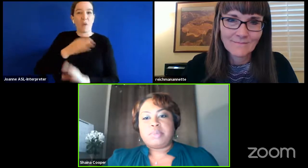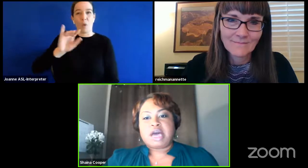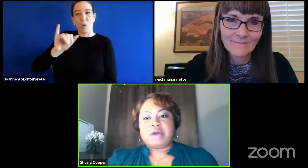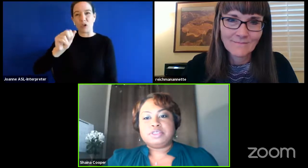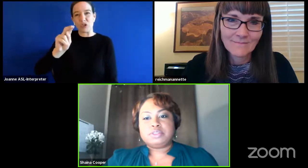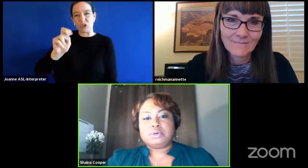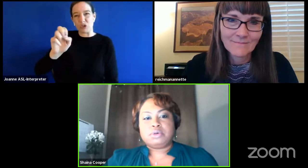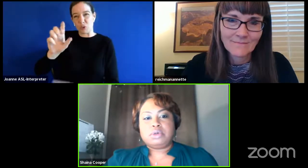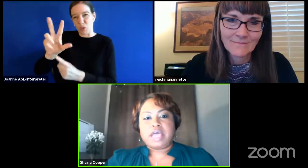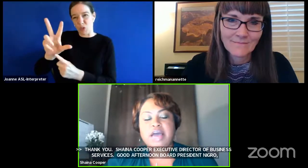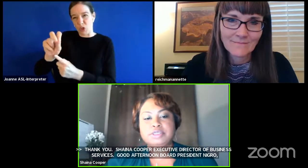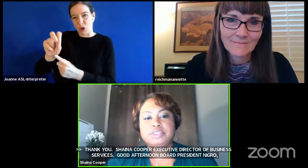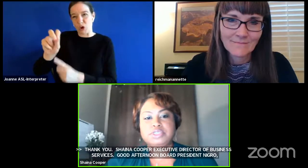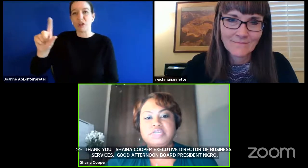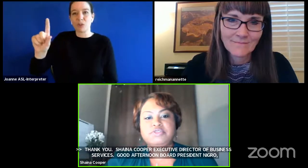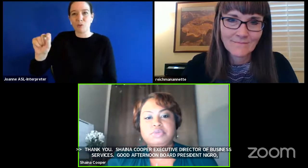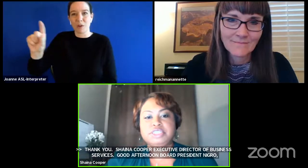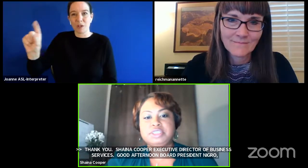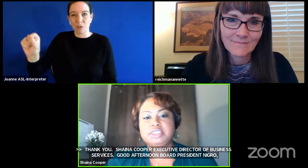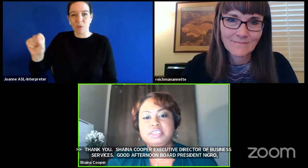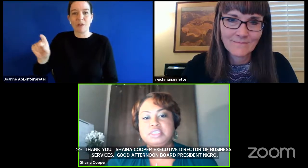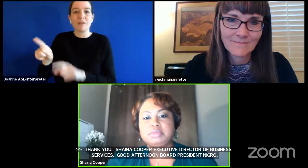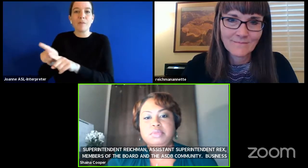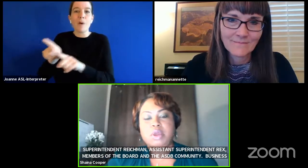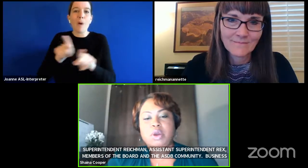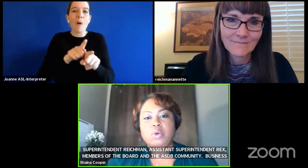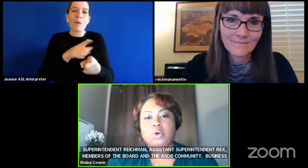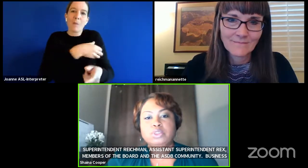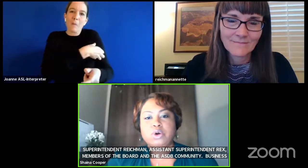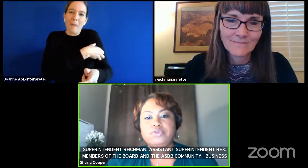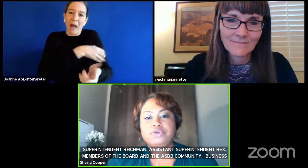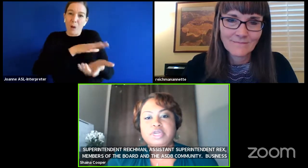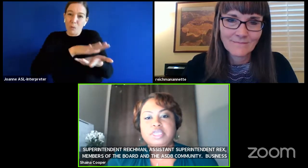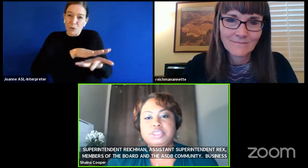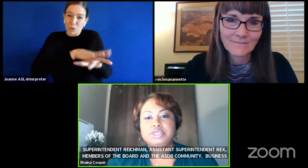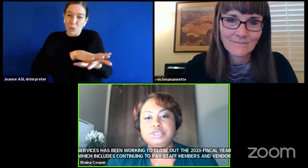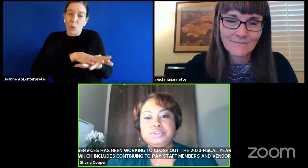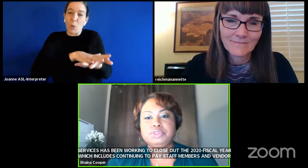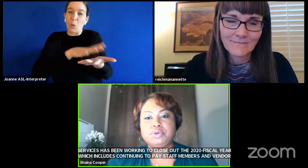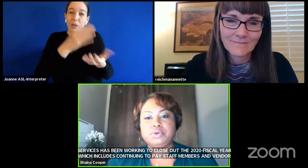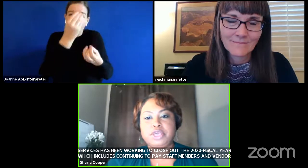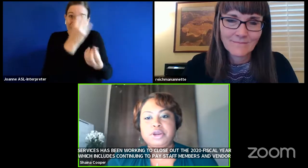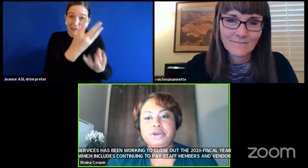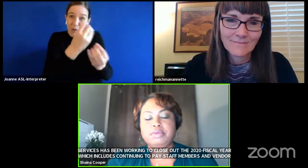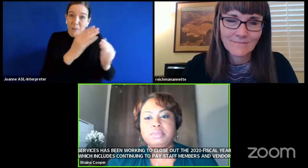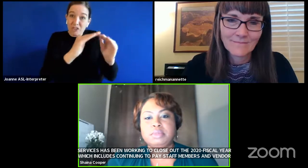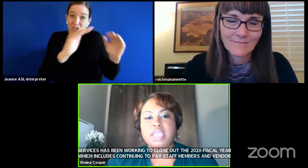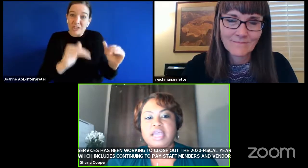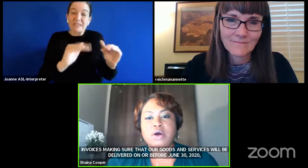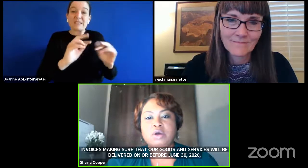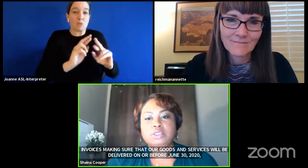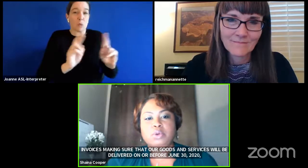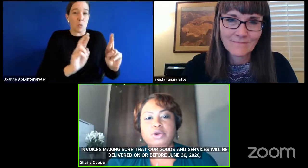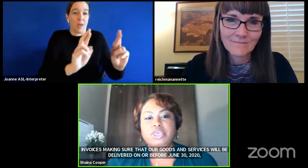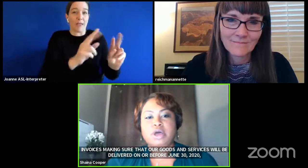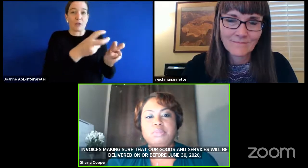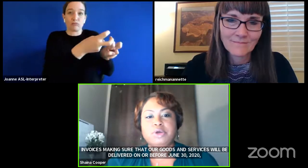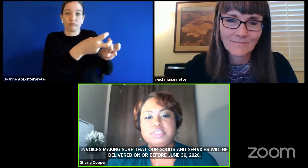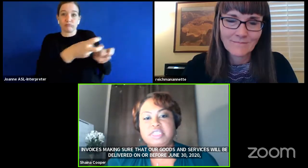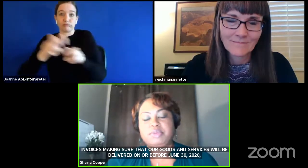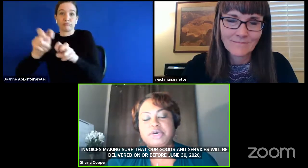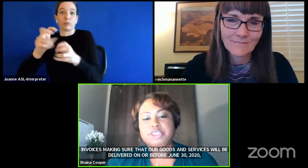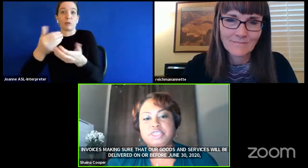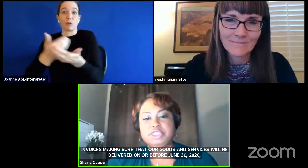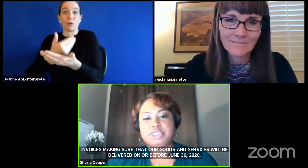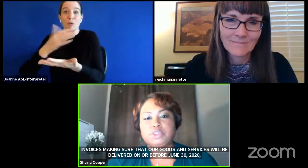also getting our power school our student information system rolled over into the new school year and also working